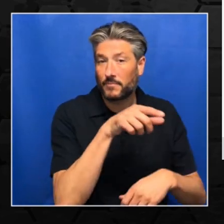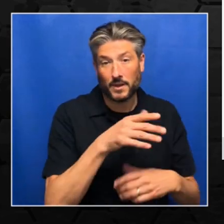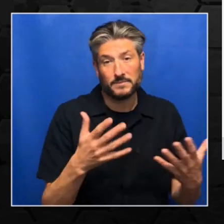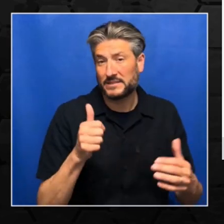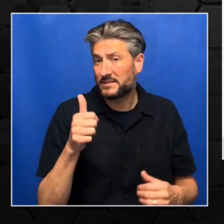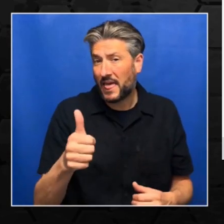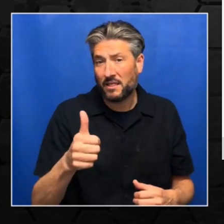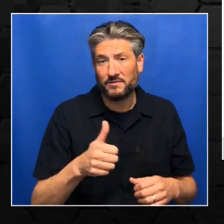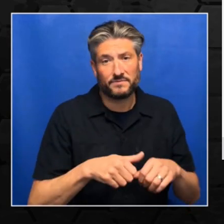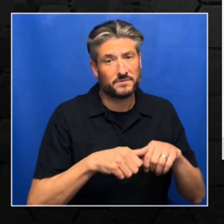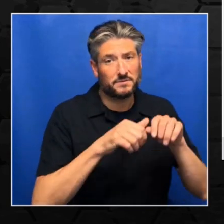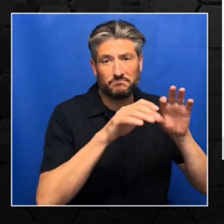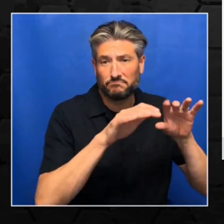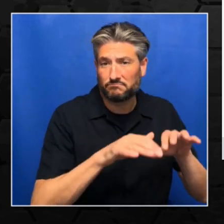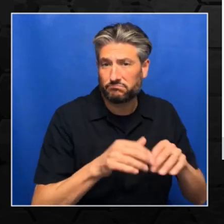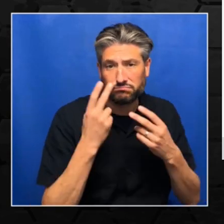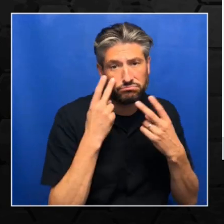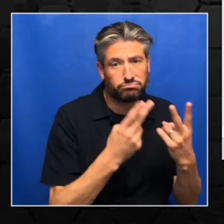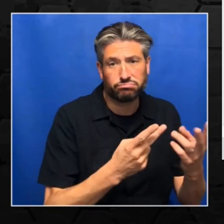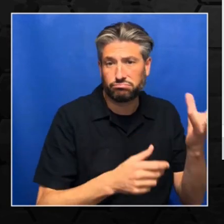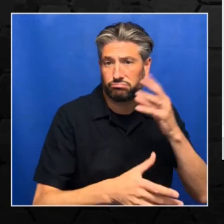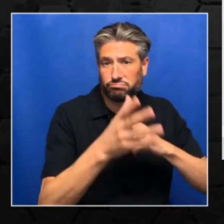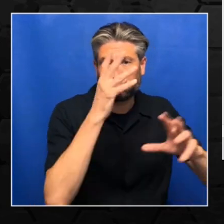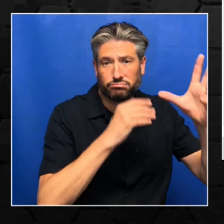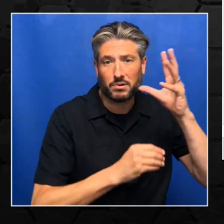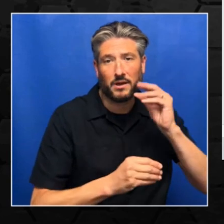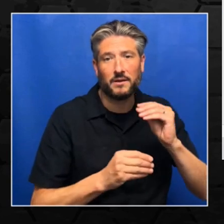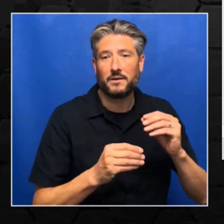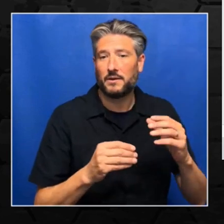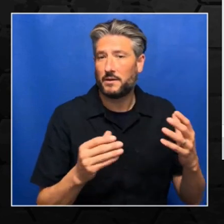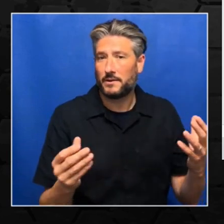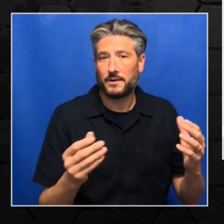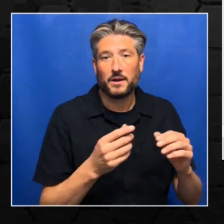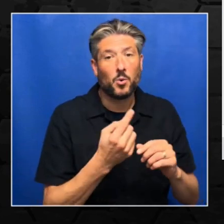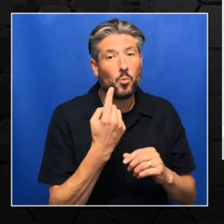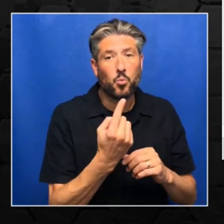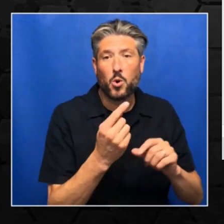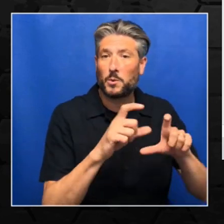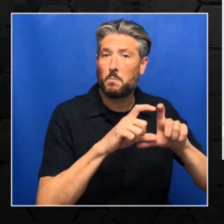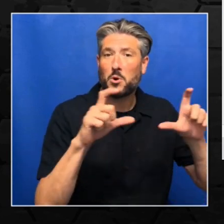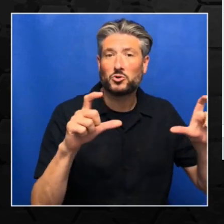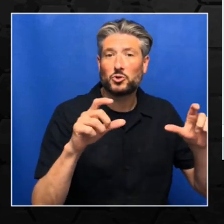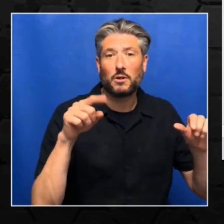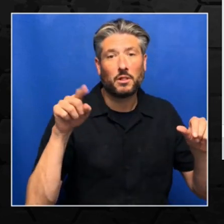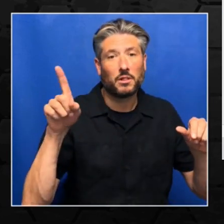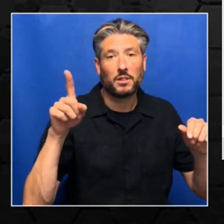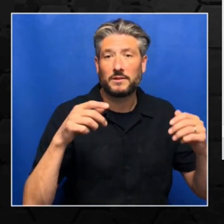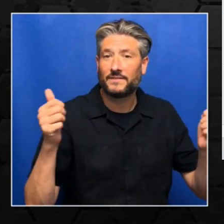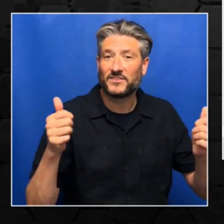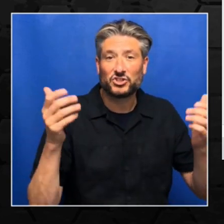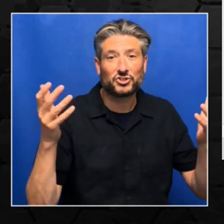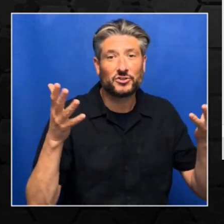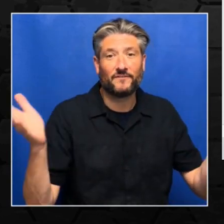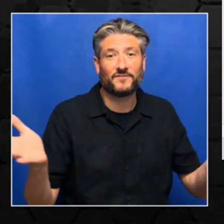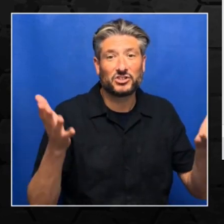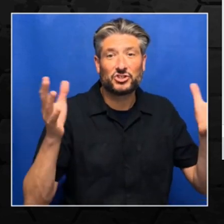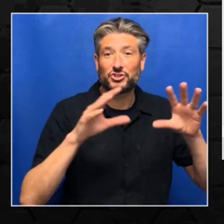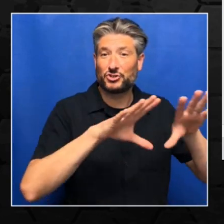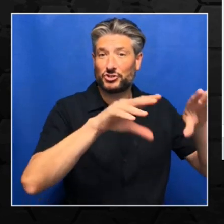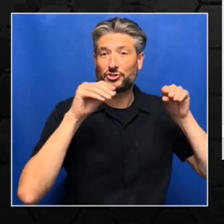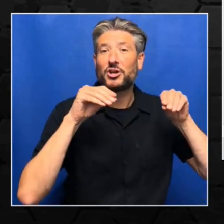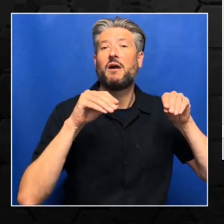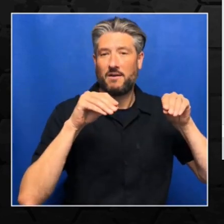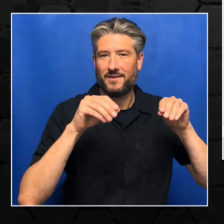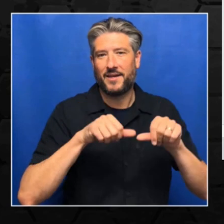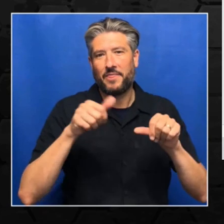And with each module that you complete, Global AI Student Conference is going to plant a tree. So let's help our mother nature